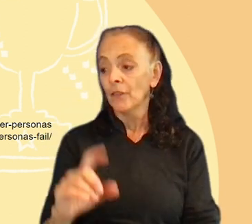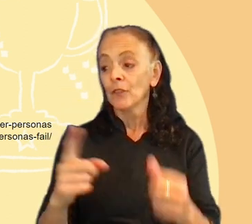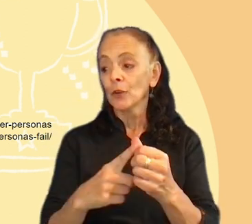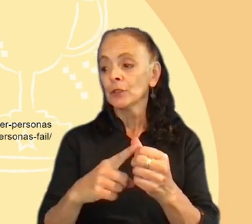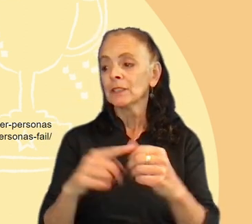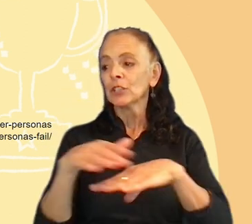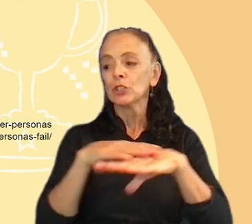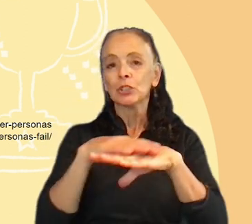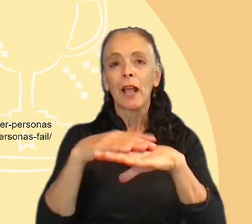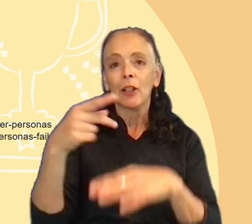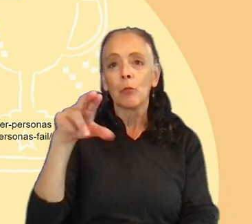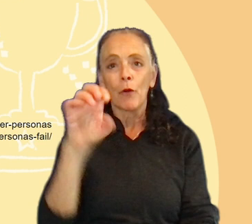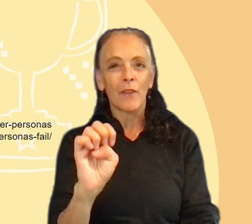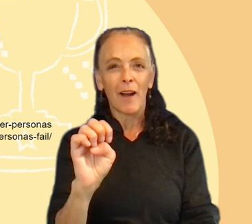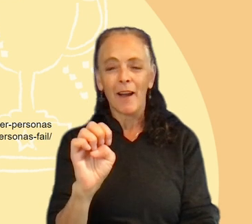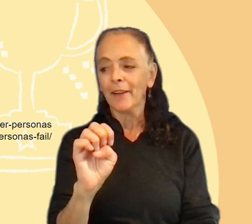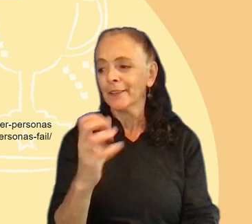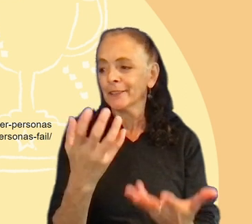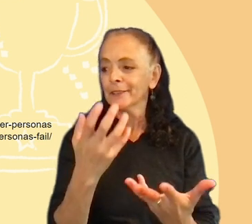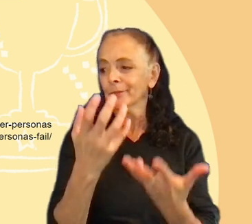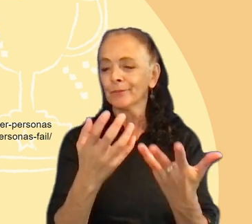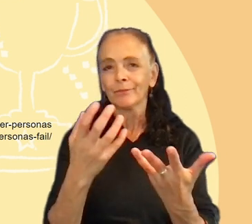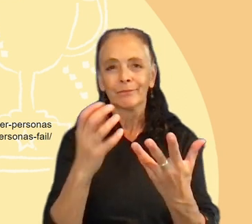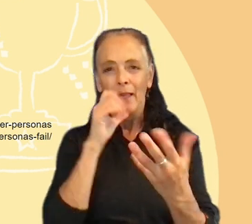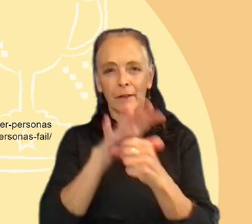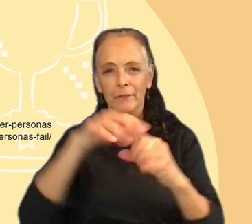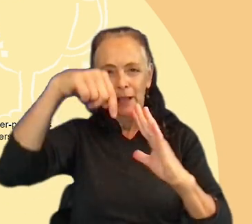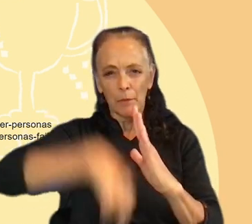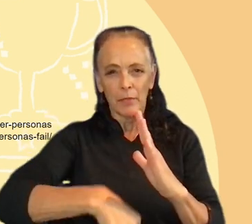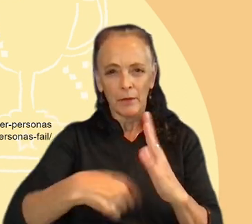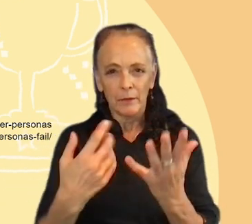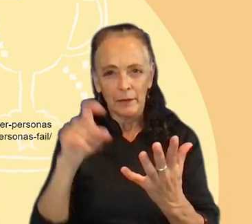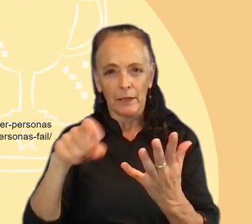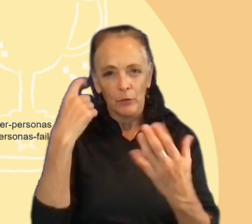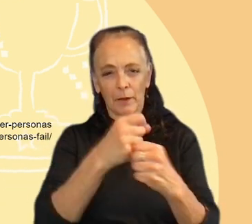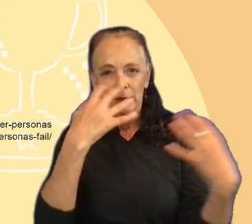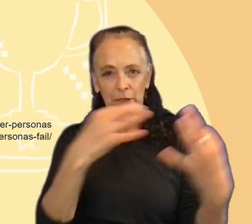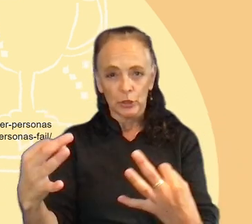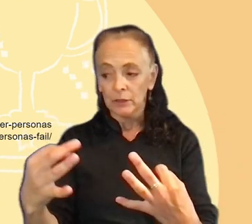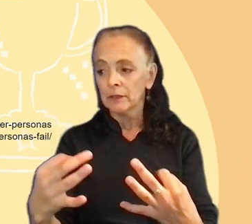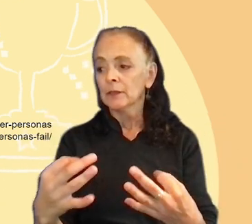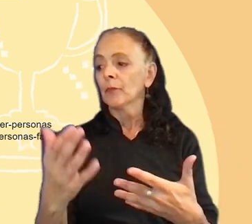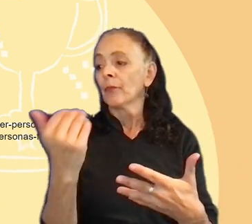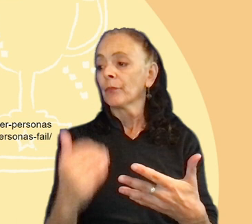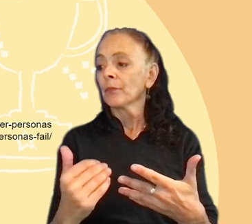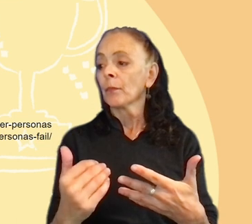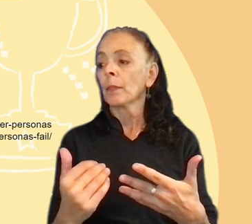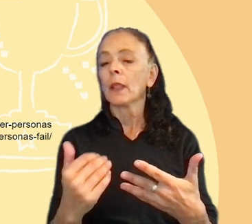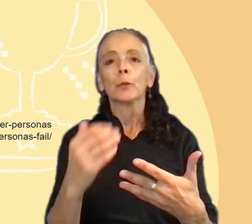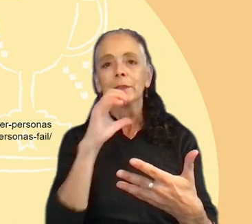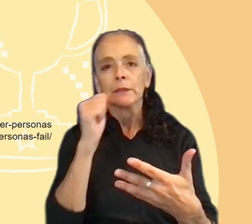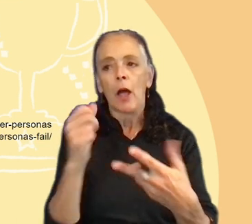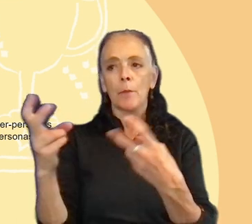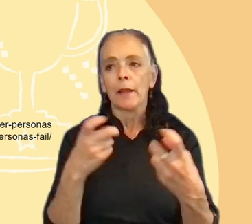shallow profile. It doesn't have the depth needed for the decision making. It wasn't based